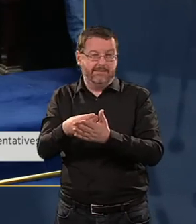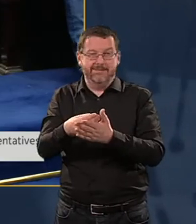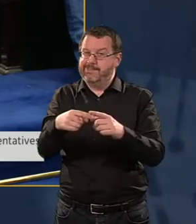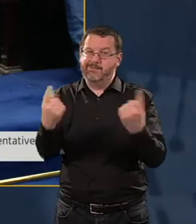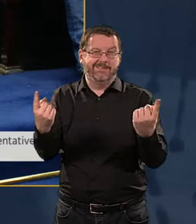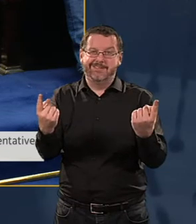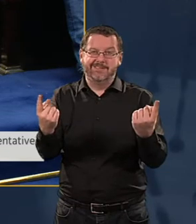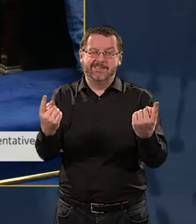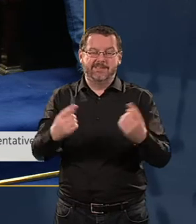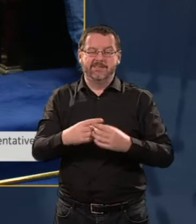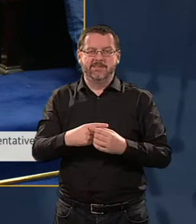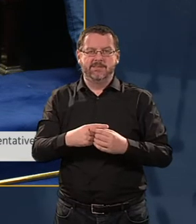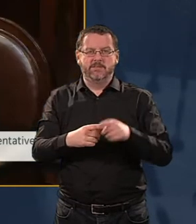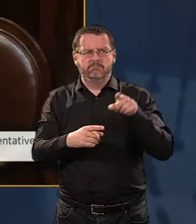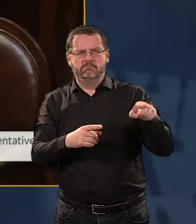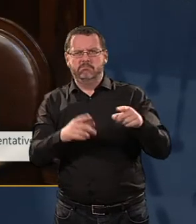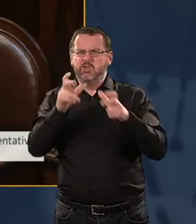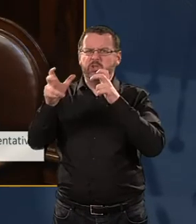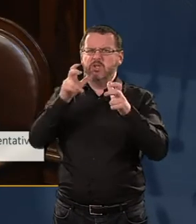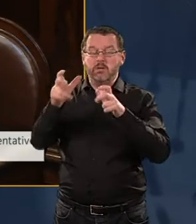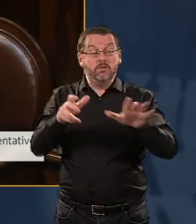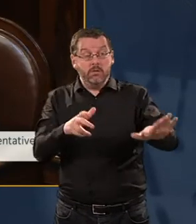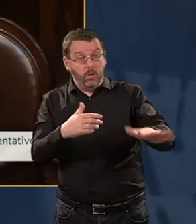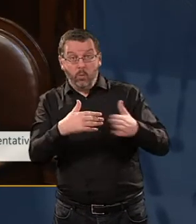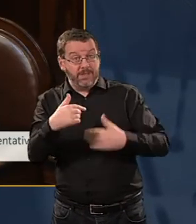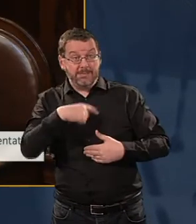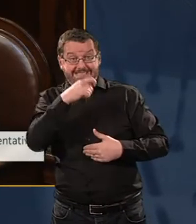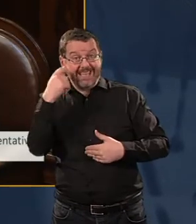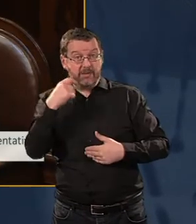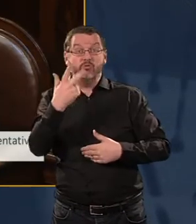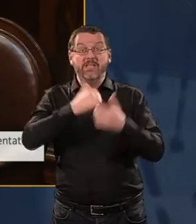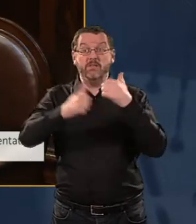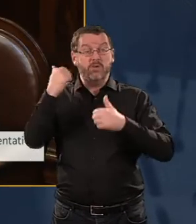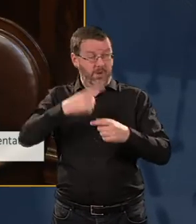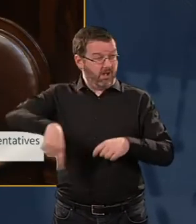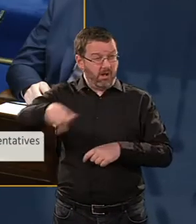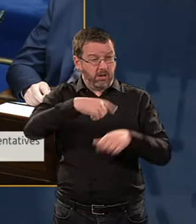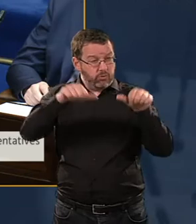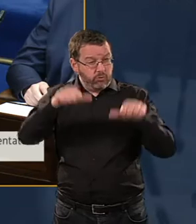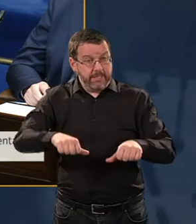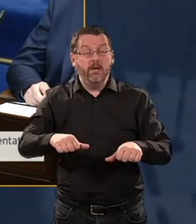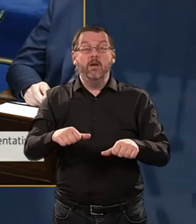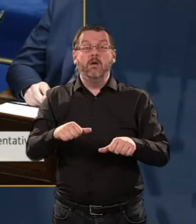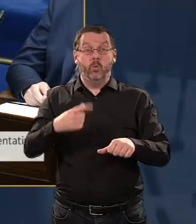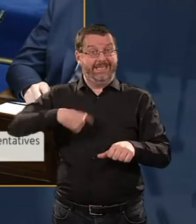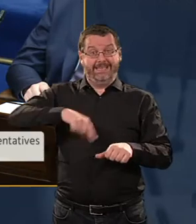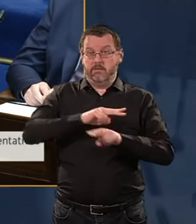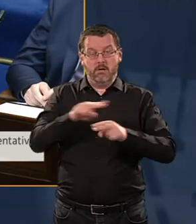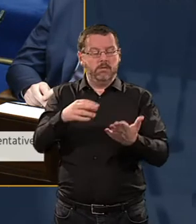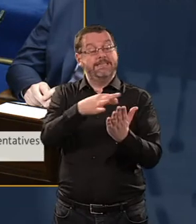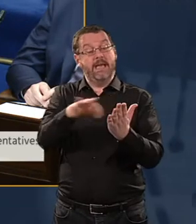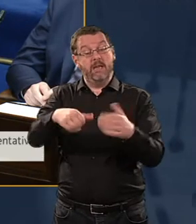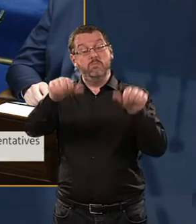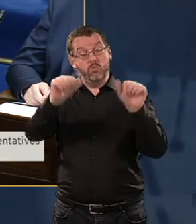it's going to cost. What I'm saying, and everyone agreed with this three years ago, is that we wouldn't sign off on major capital